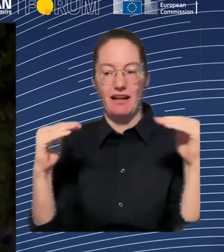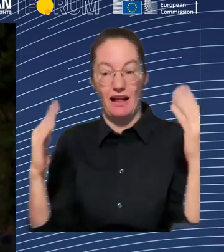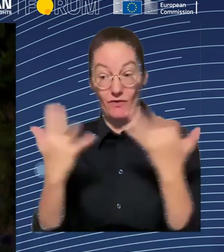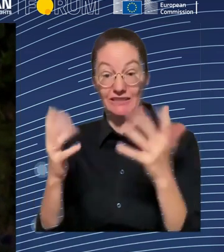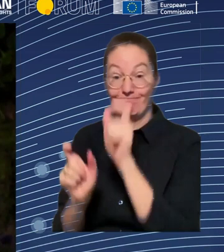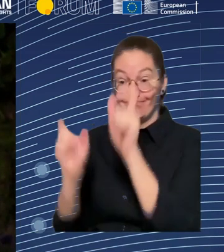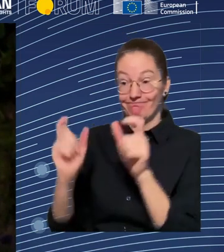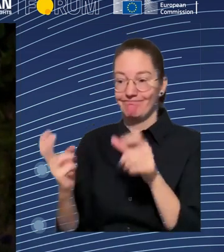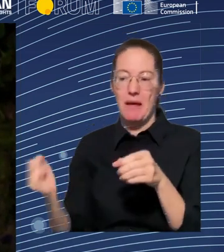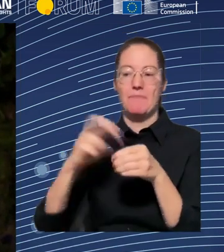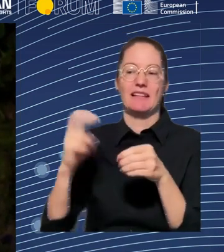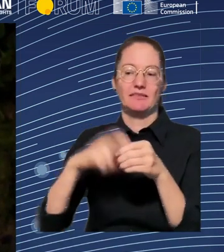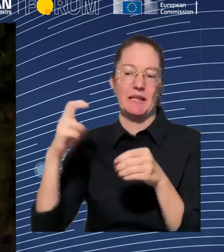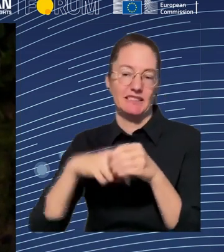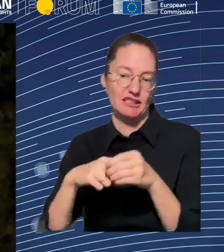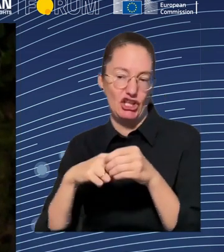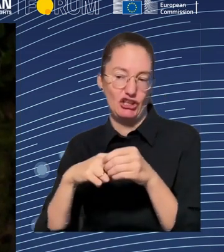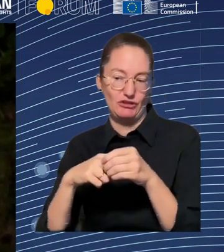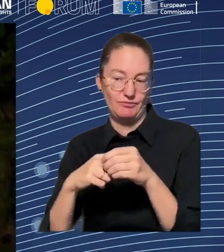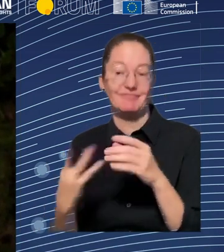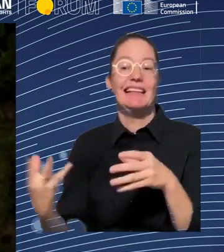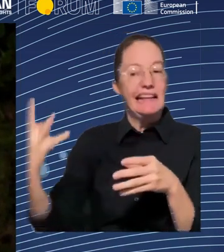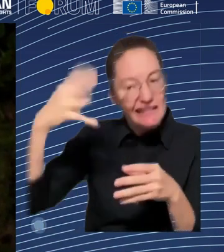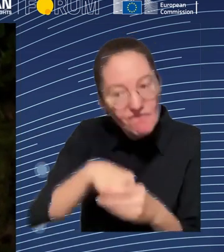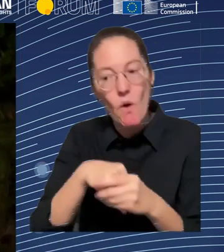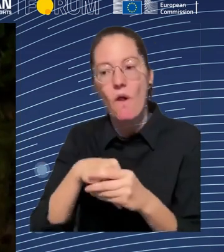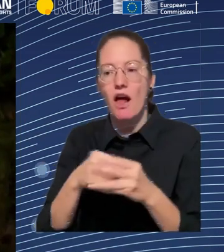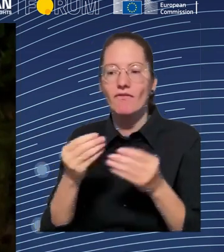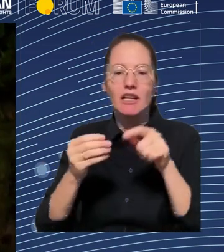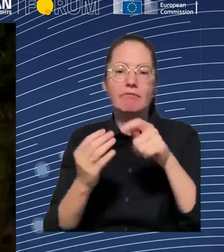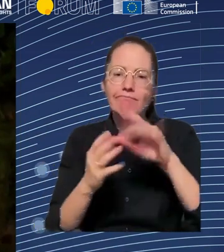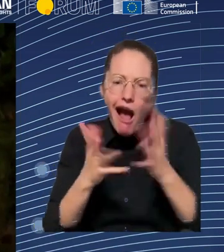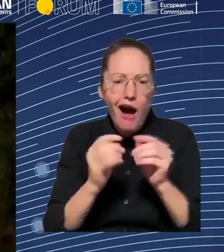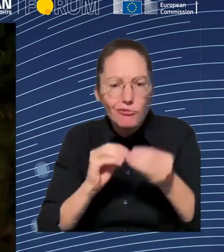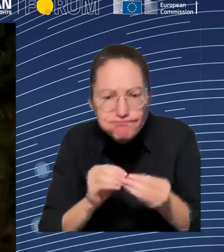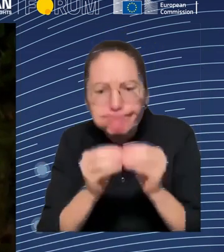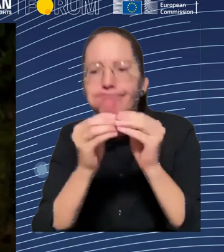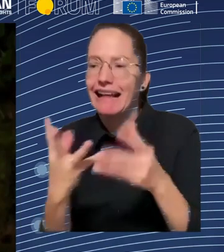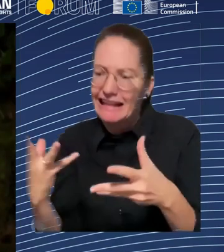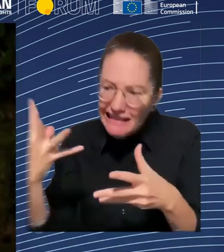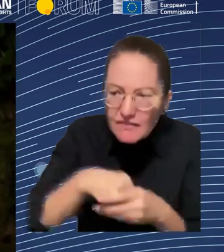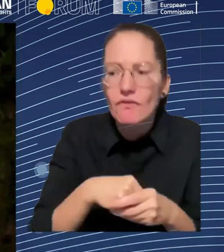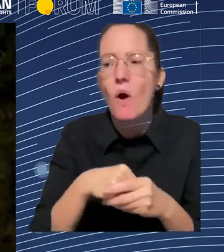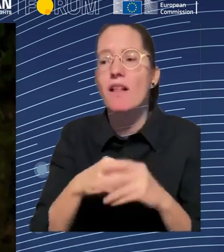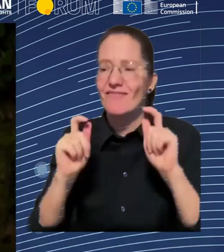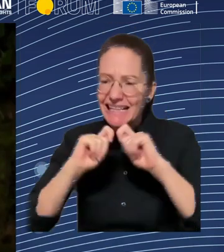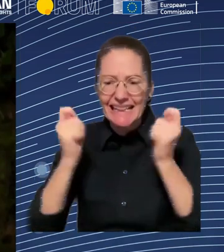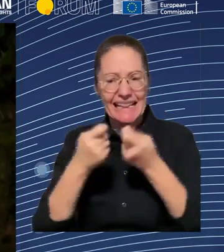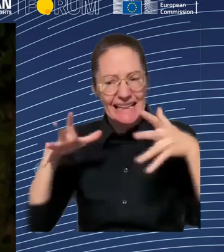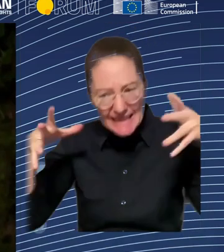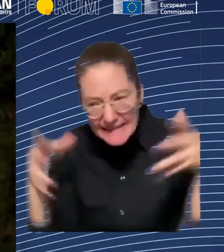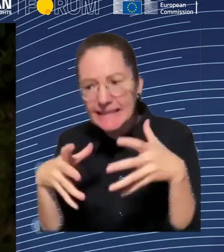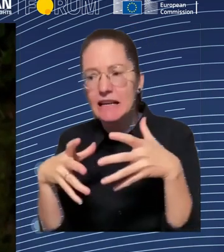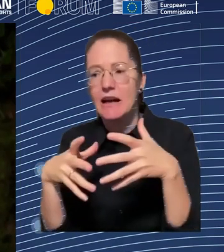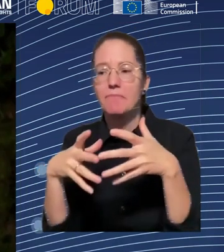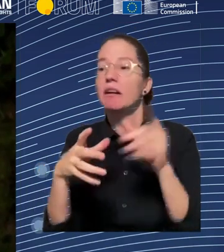again, and where you can have work involvement to say, even though, you know, all these features exist, we're going to discuss which features we're actually going to deploy. And